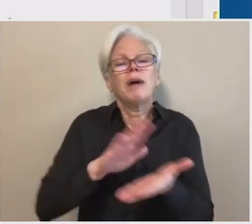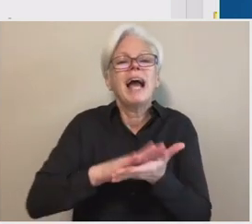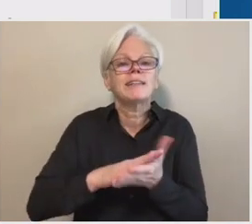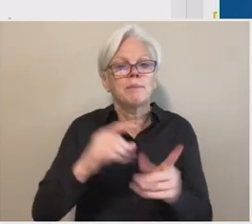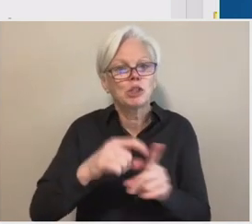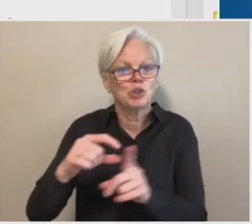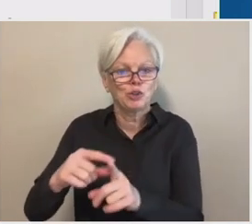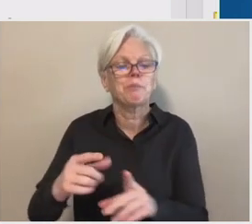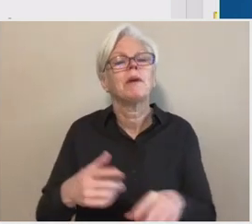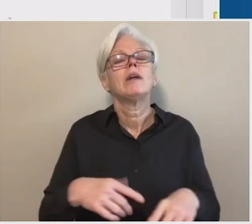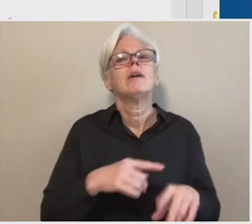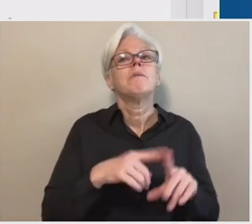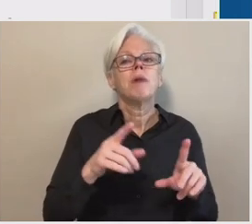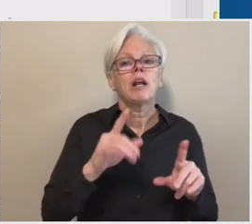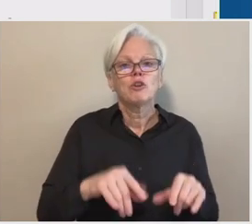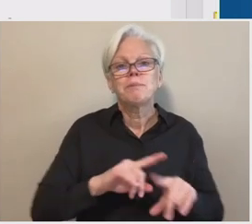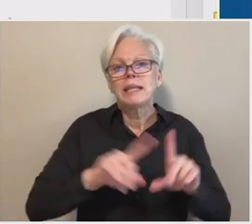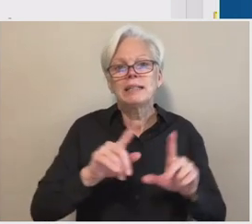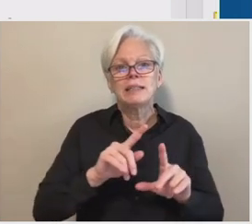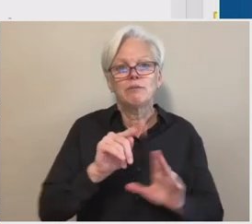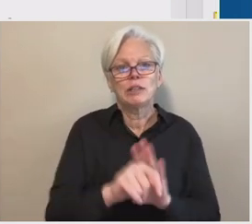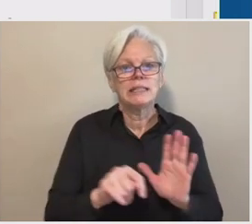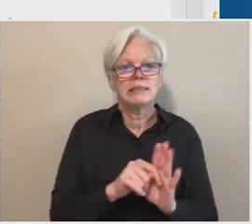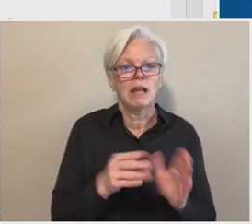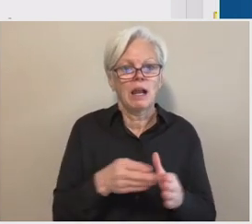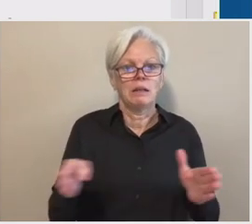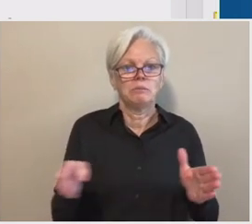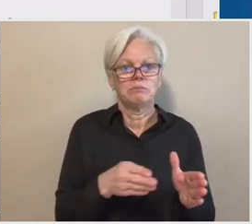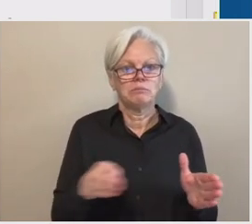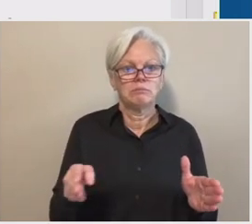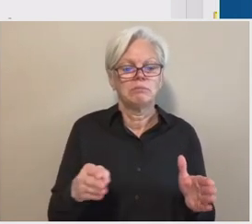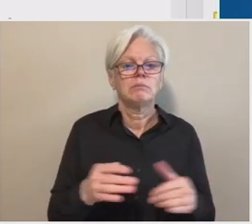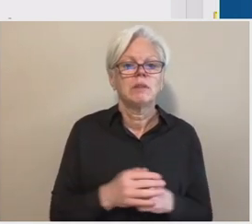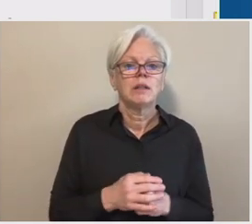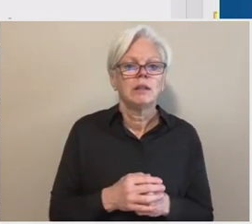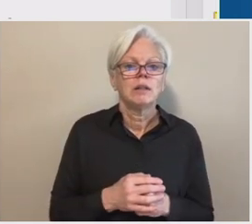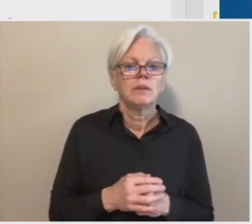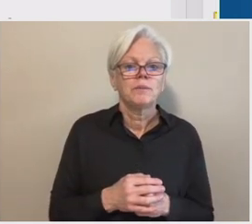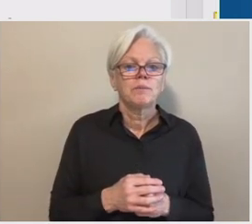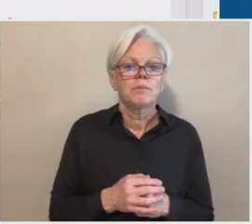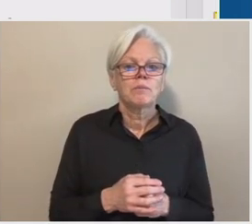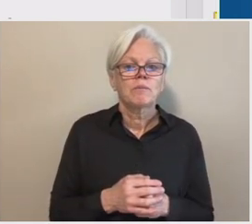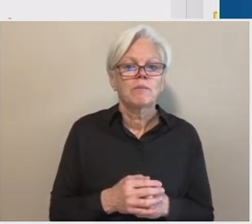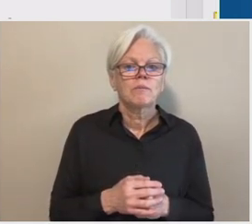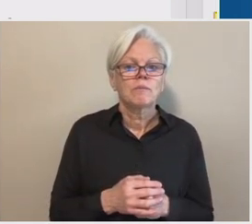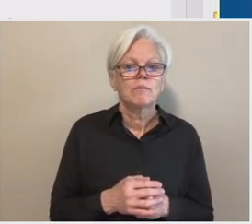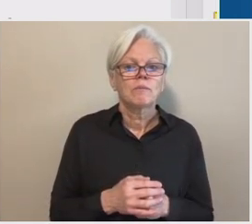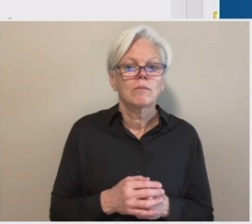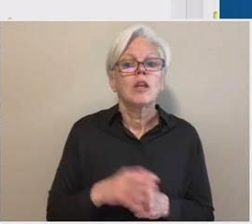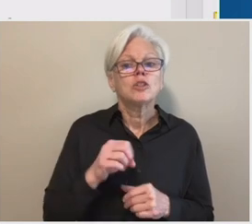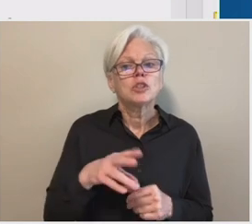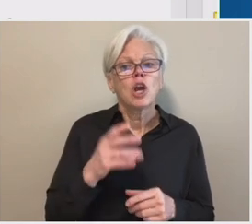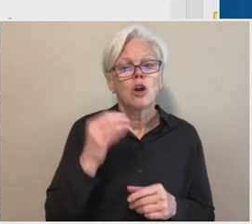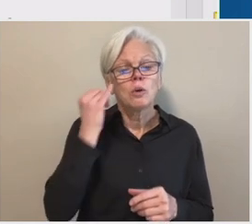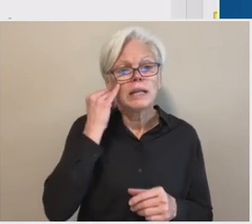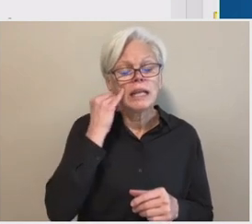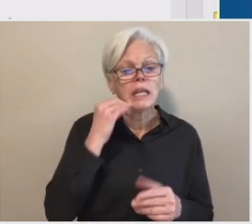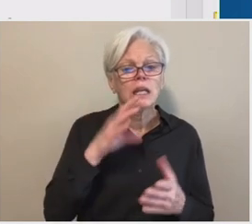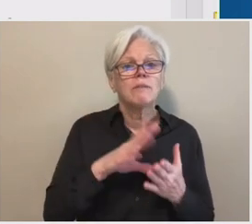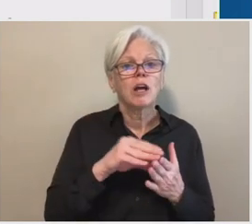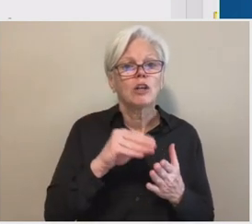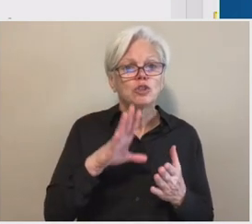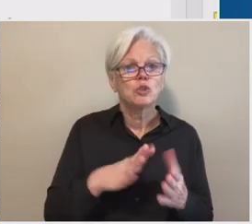programs that don't have terms. Uh, but in cases where, um, a, uh, student, uh, receives Title IV aid,